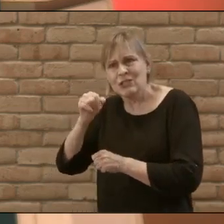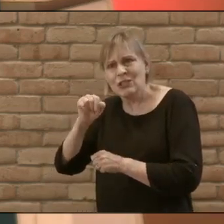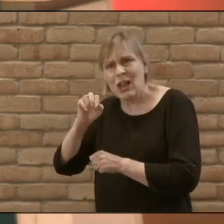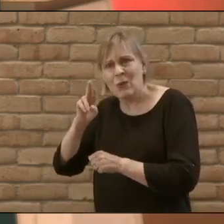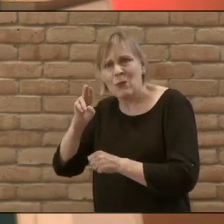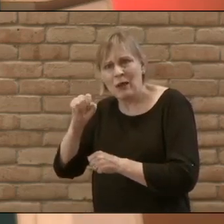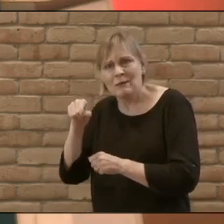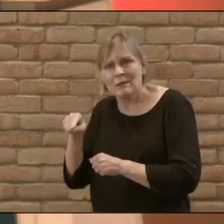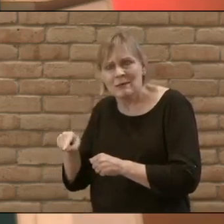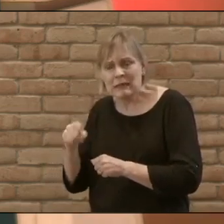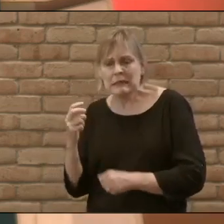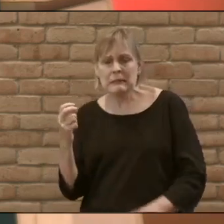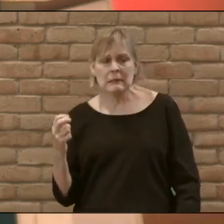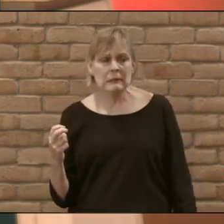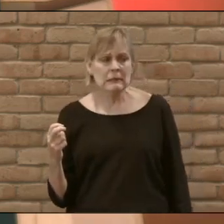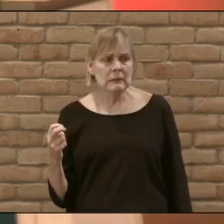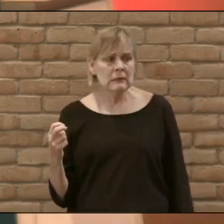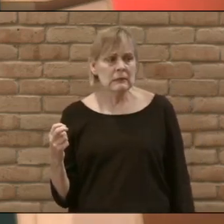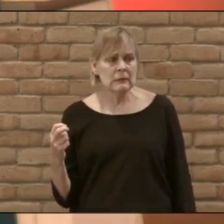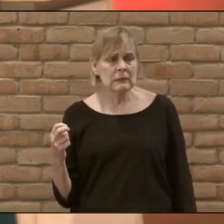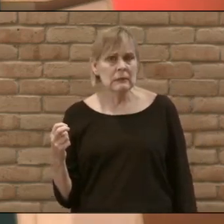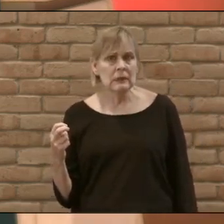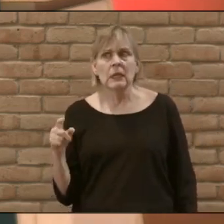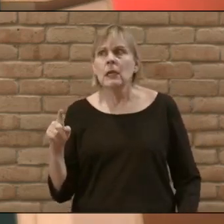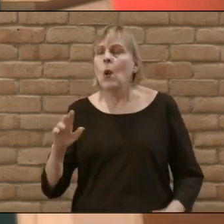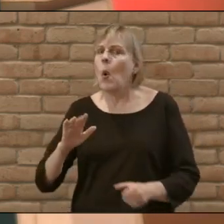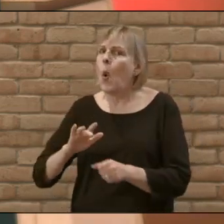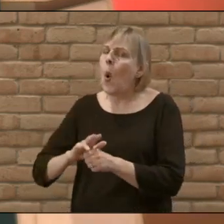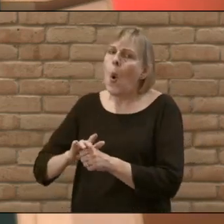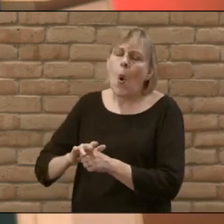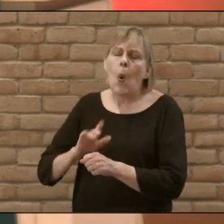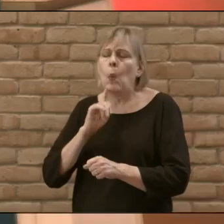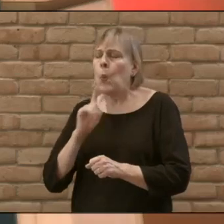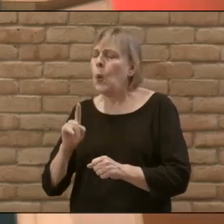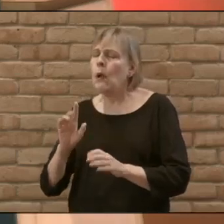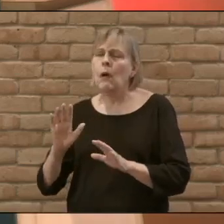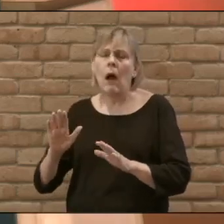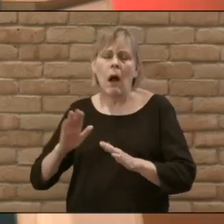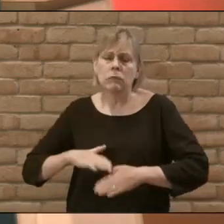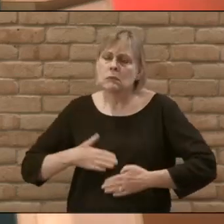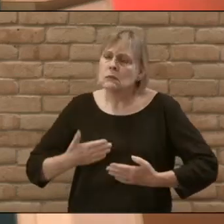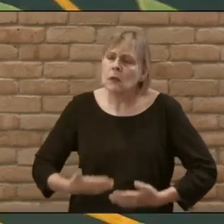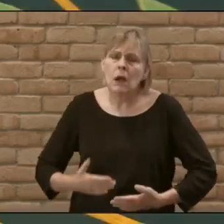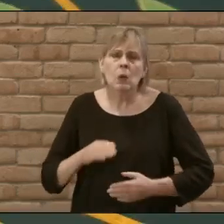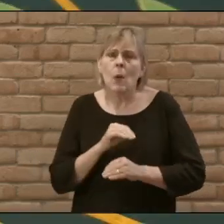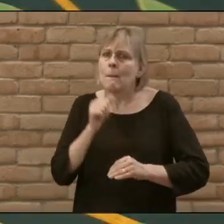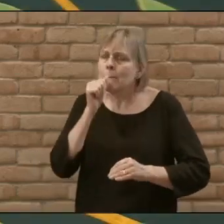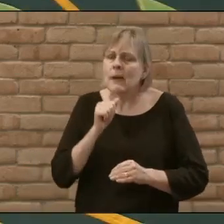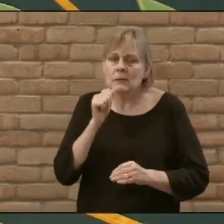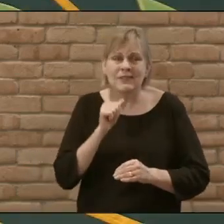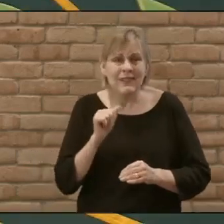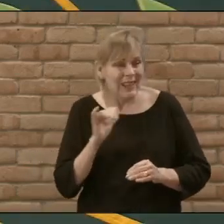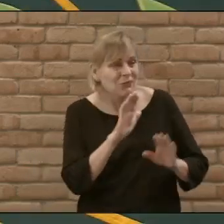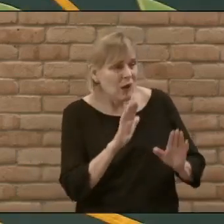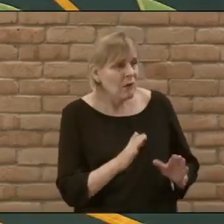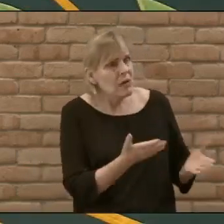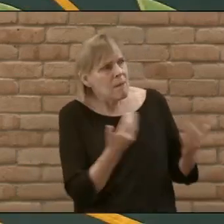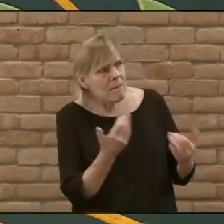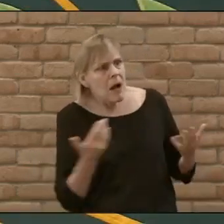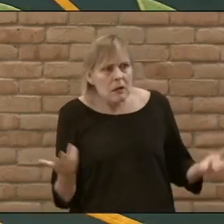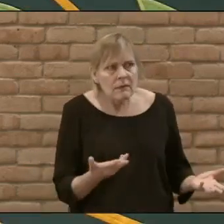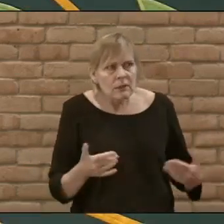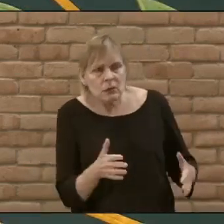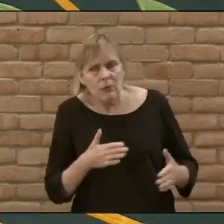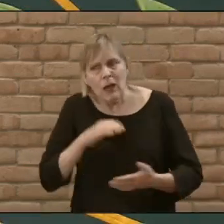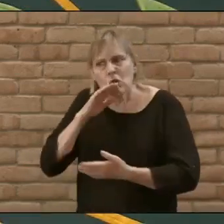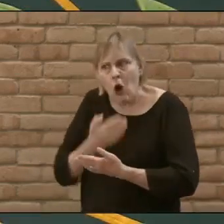standing maybe off to the side beside himself with impatience like great this is awesome can we get a move on already